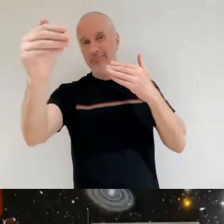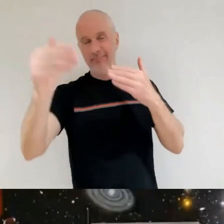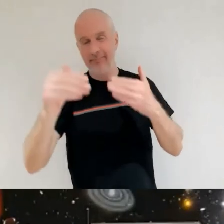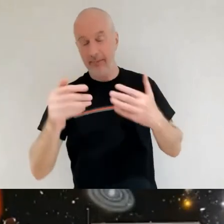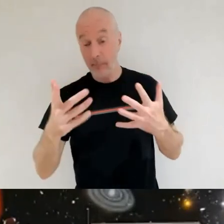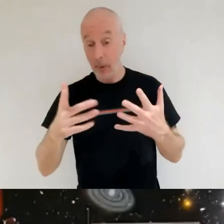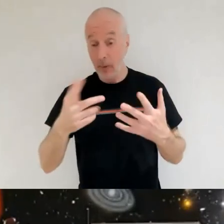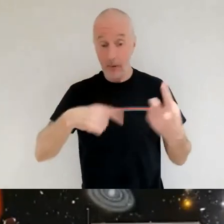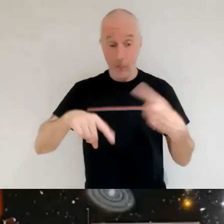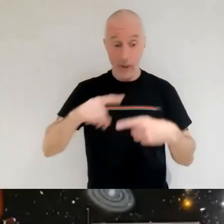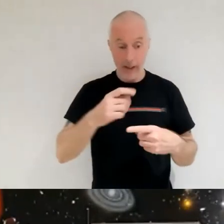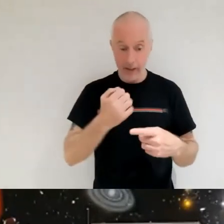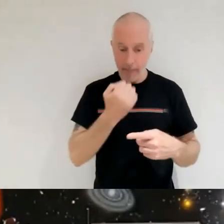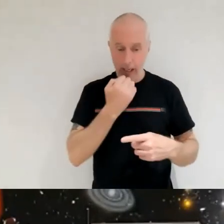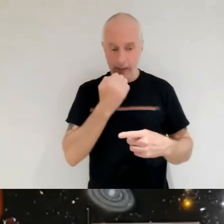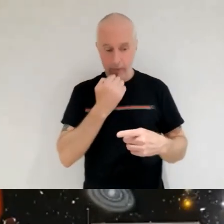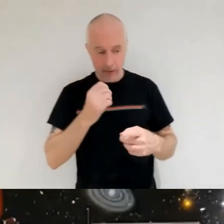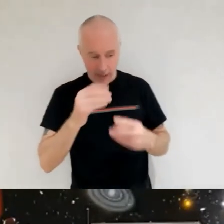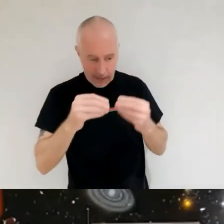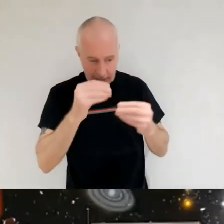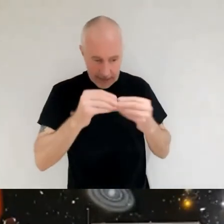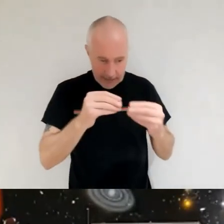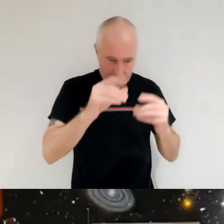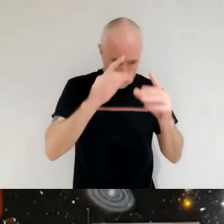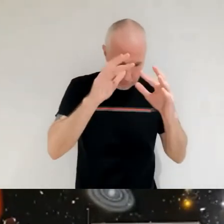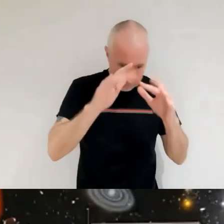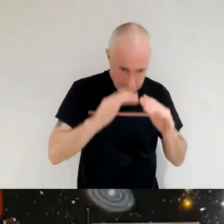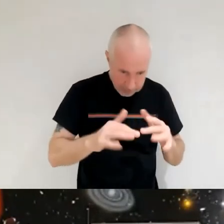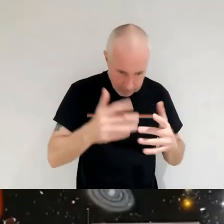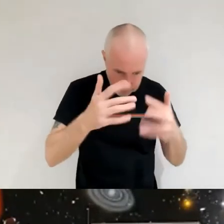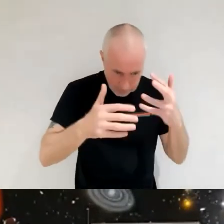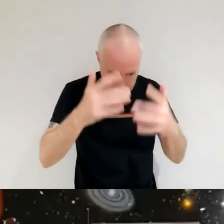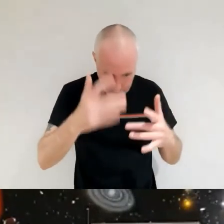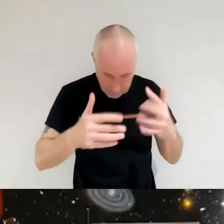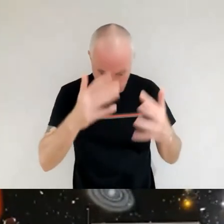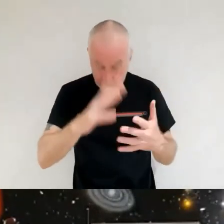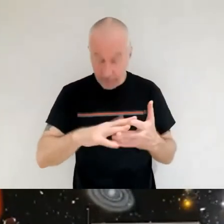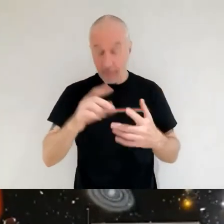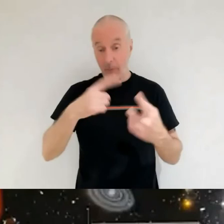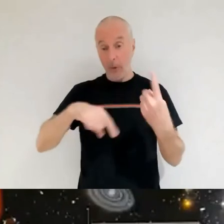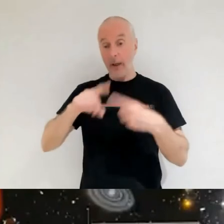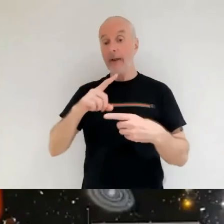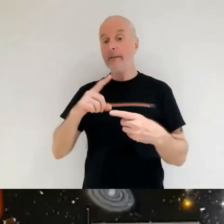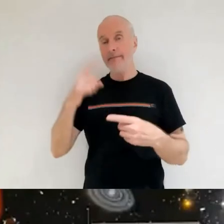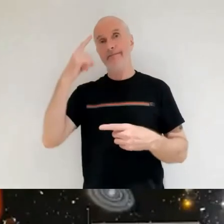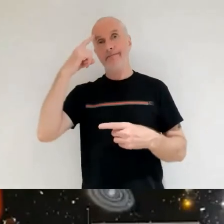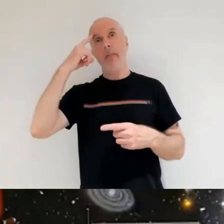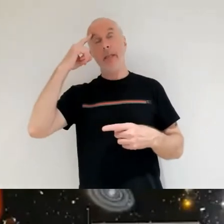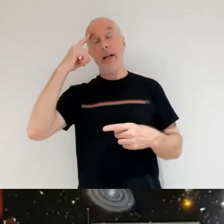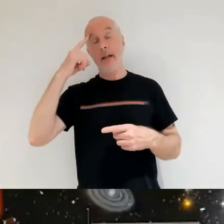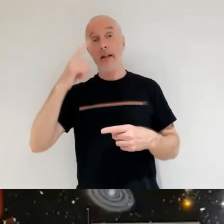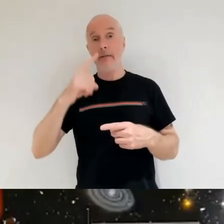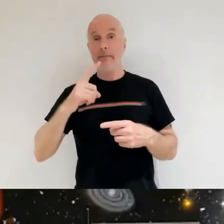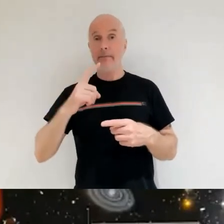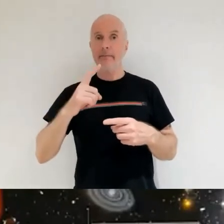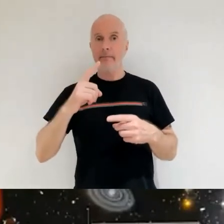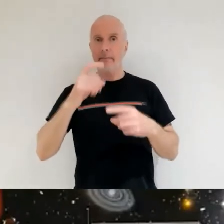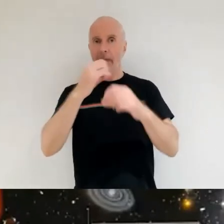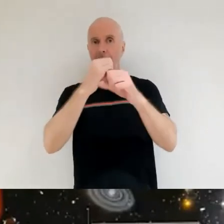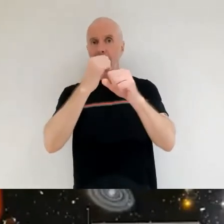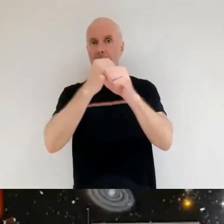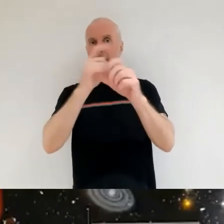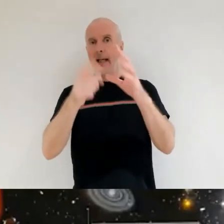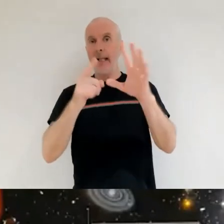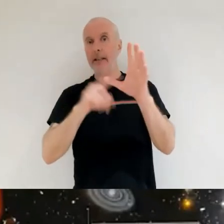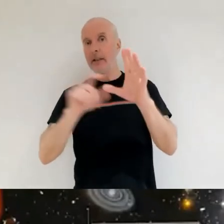as far as our mathematics suggests we're fairly certain that uh galaxies that we're able to observe should all still fall